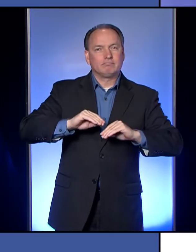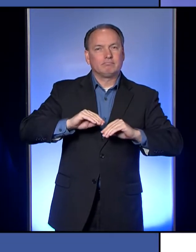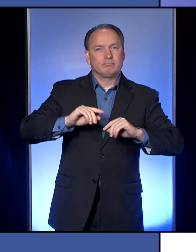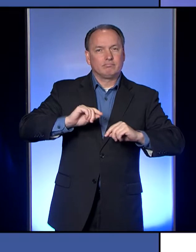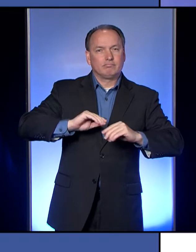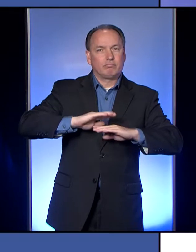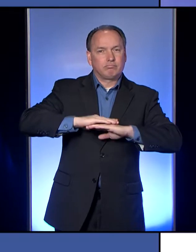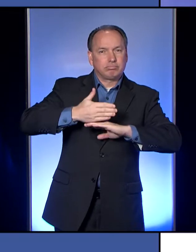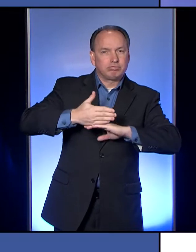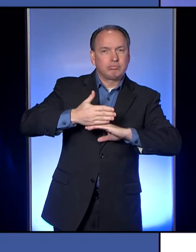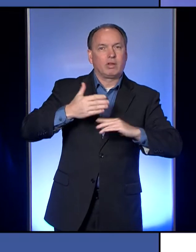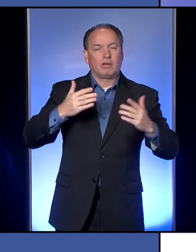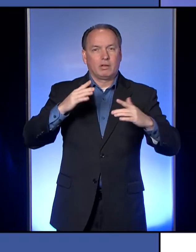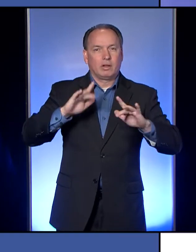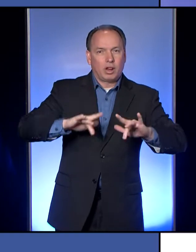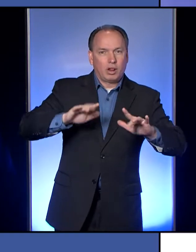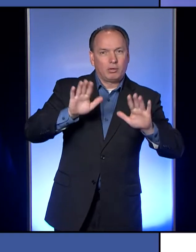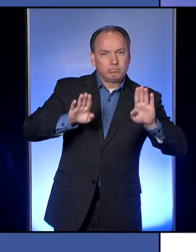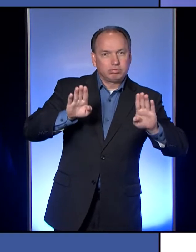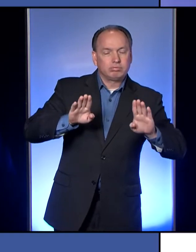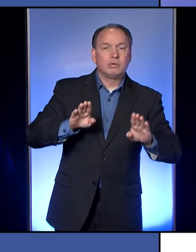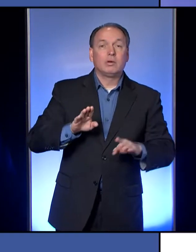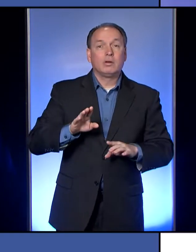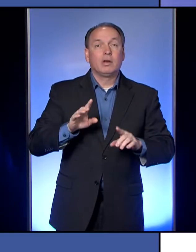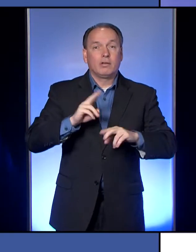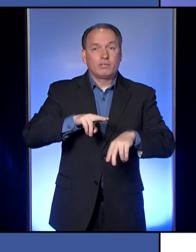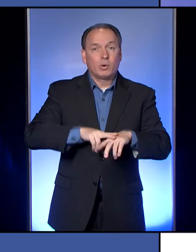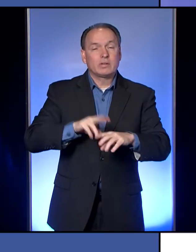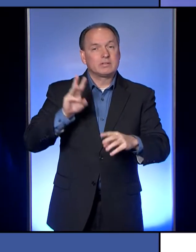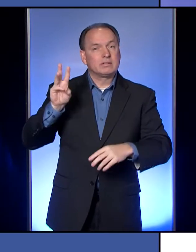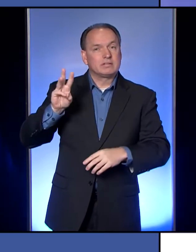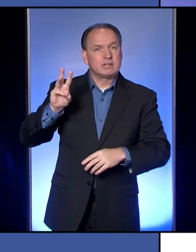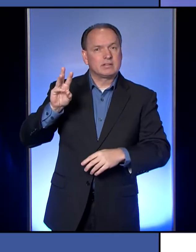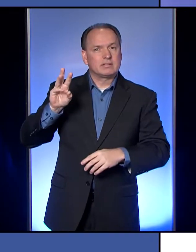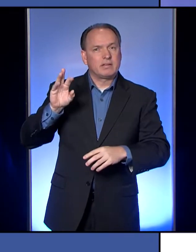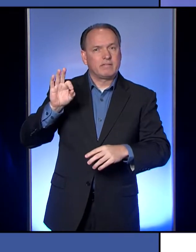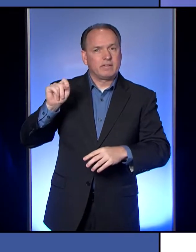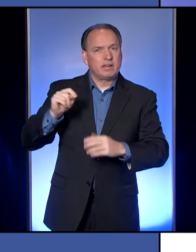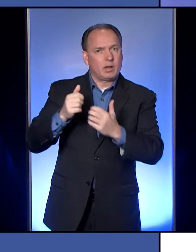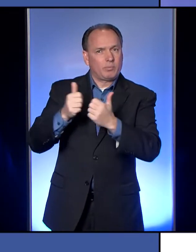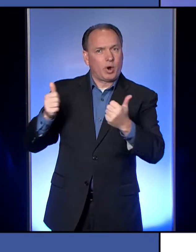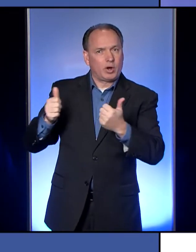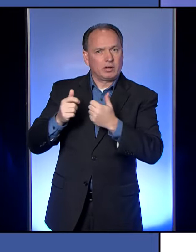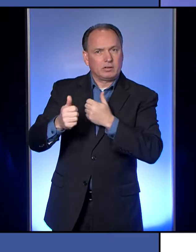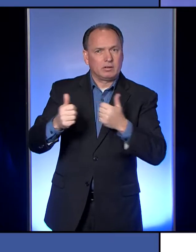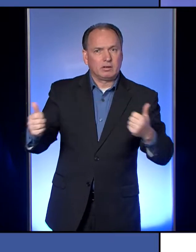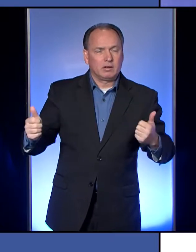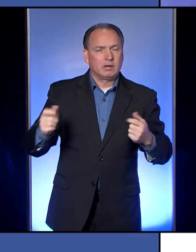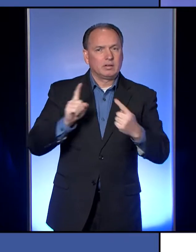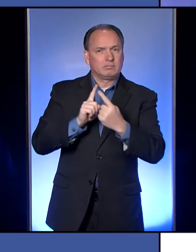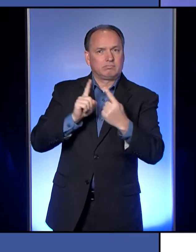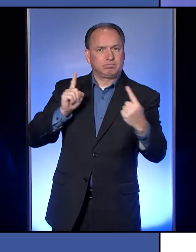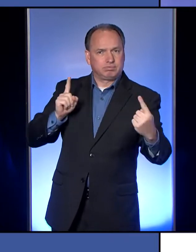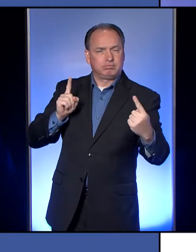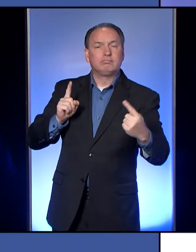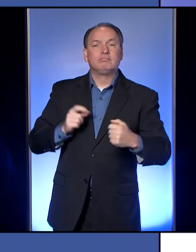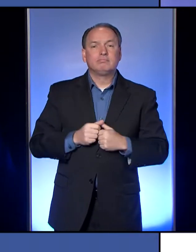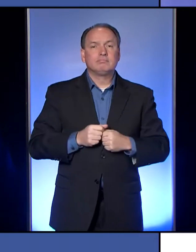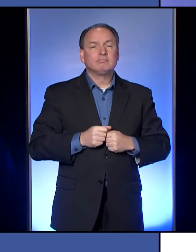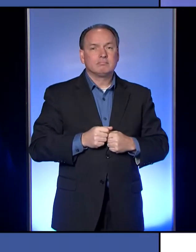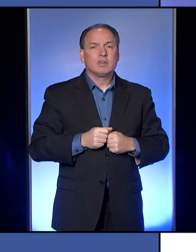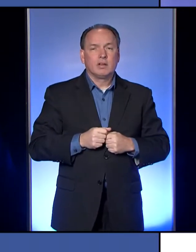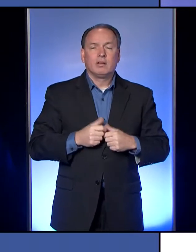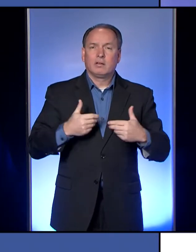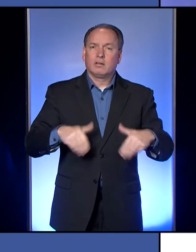people six feet apart, of course, unless they were from the same household. So a spouse or a father, son, or whoever lives in the household could be